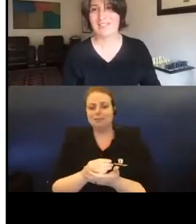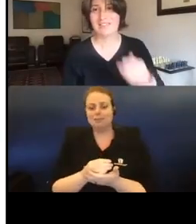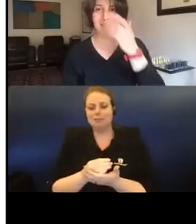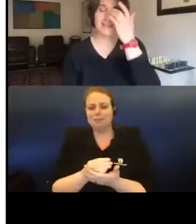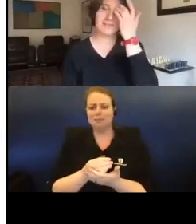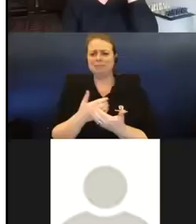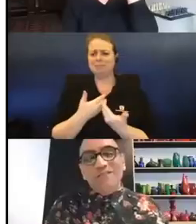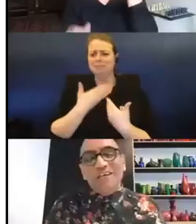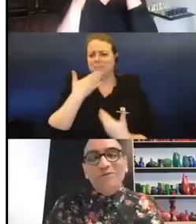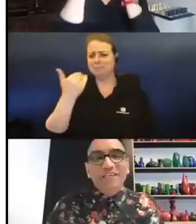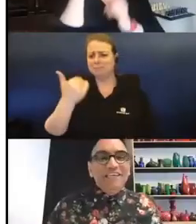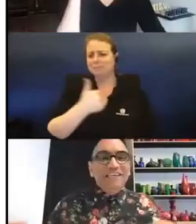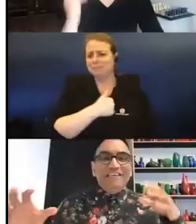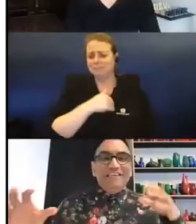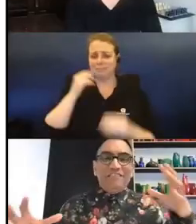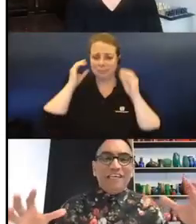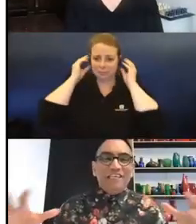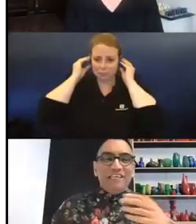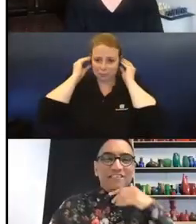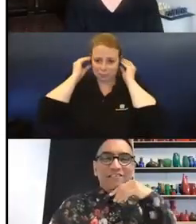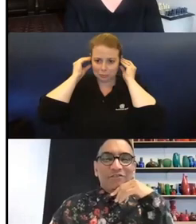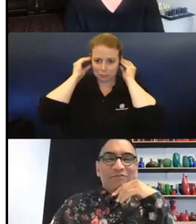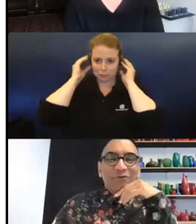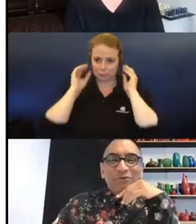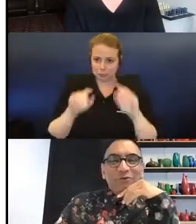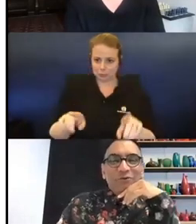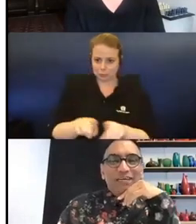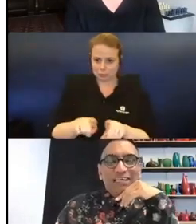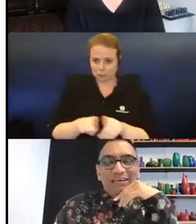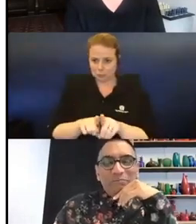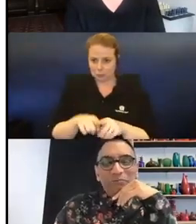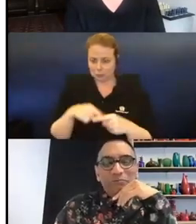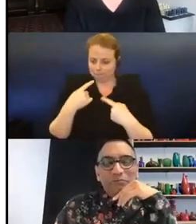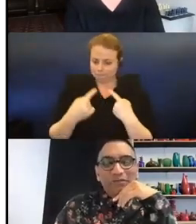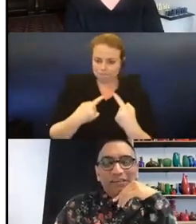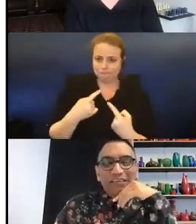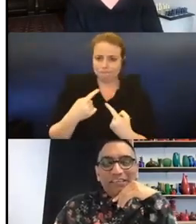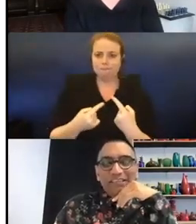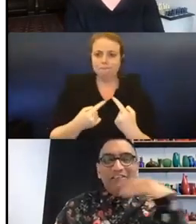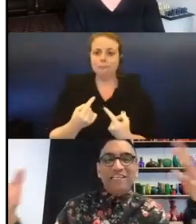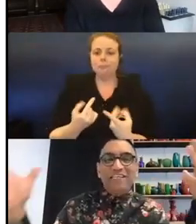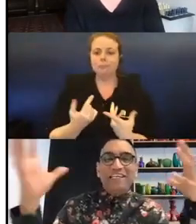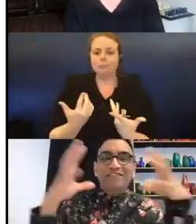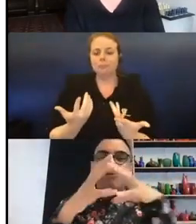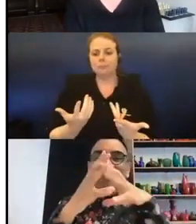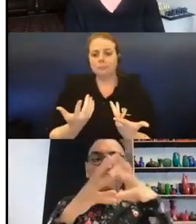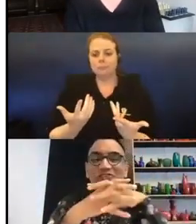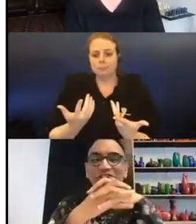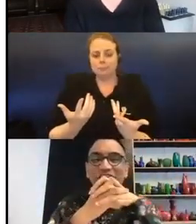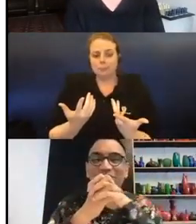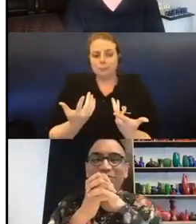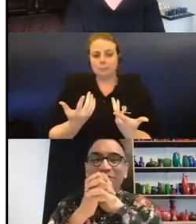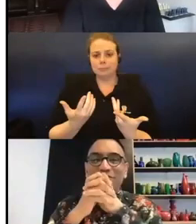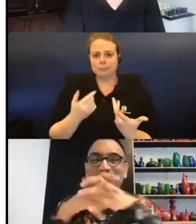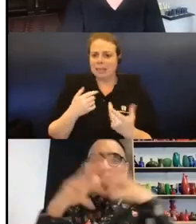generously, but also, you know, taking us through, you know, taking us through that